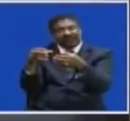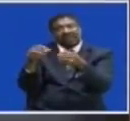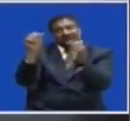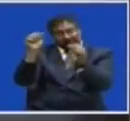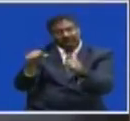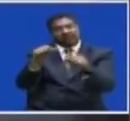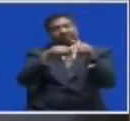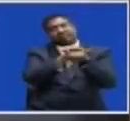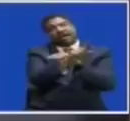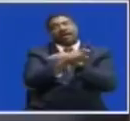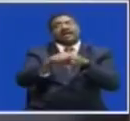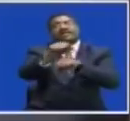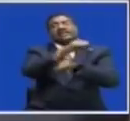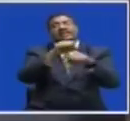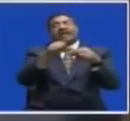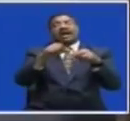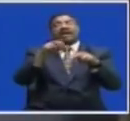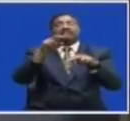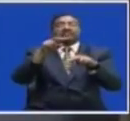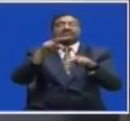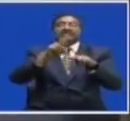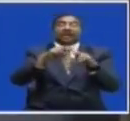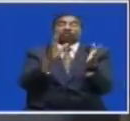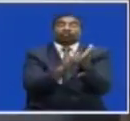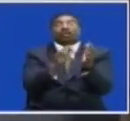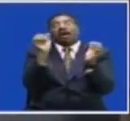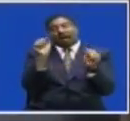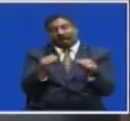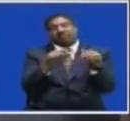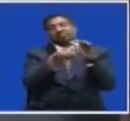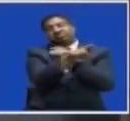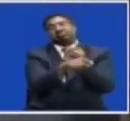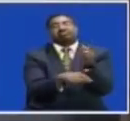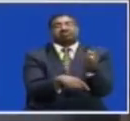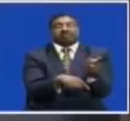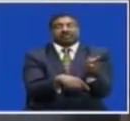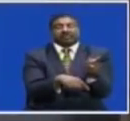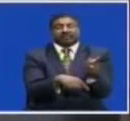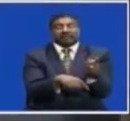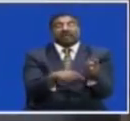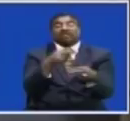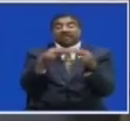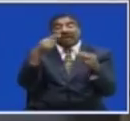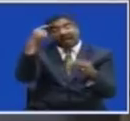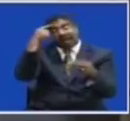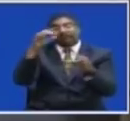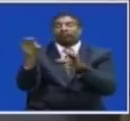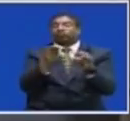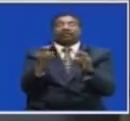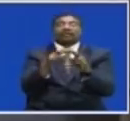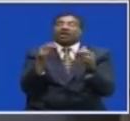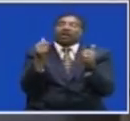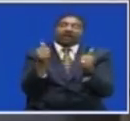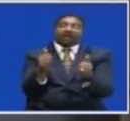access senior secondary school So, government really has done it And